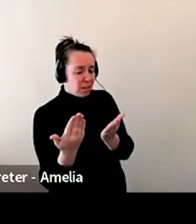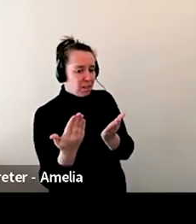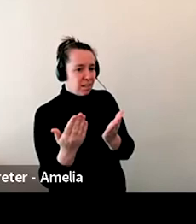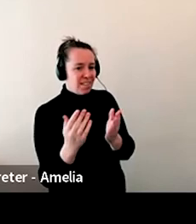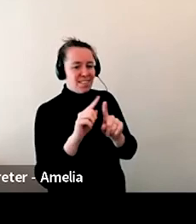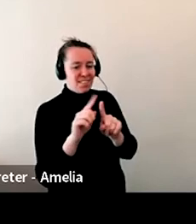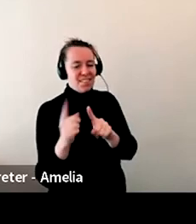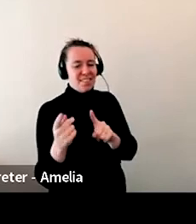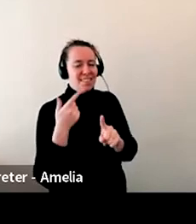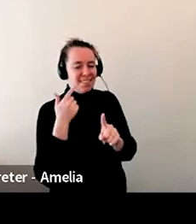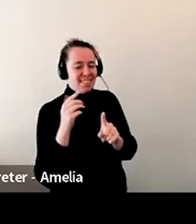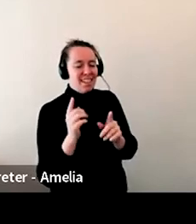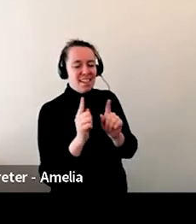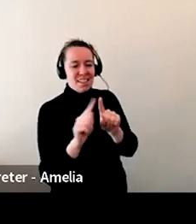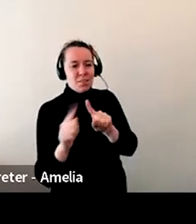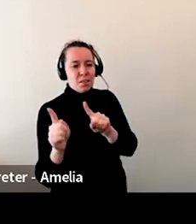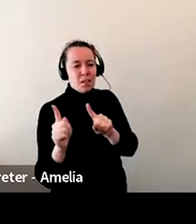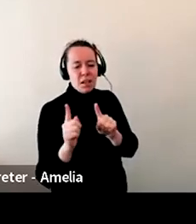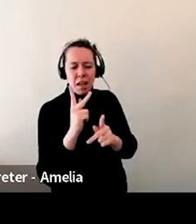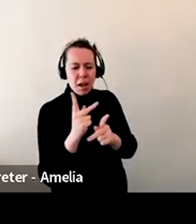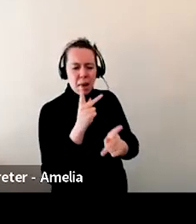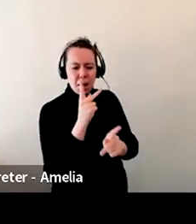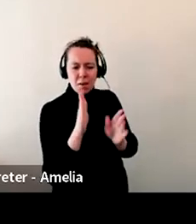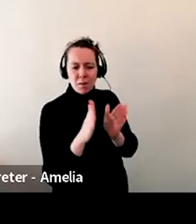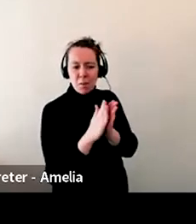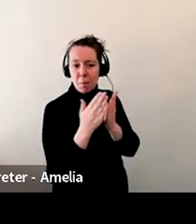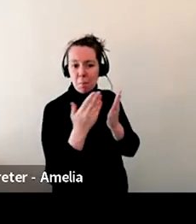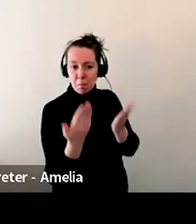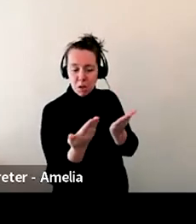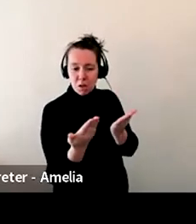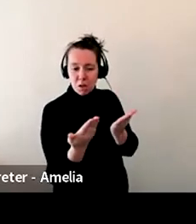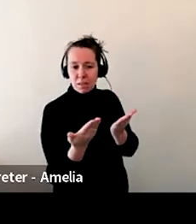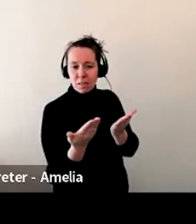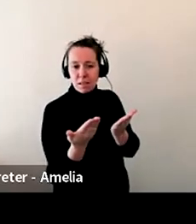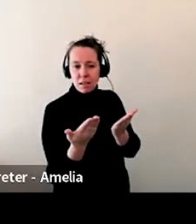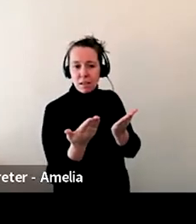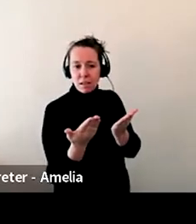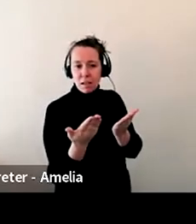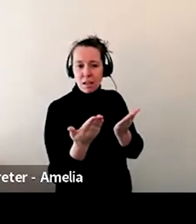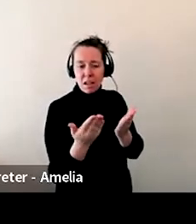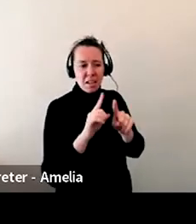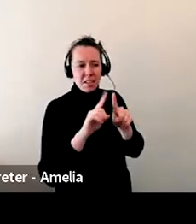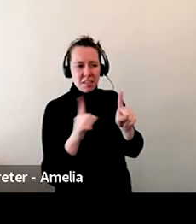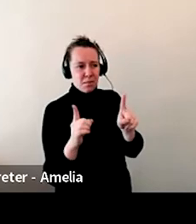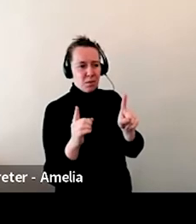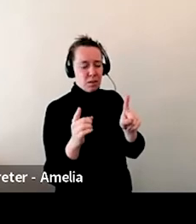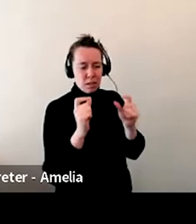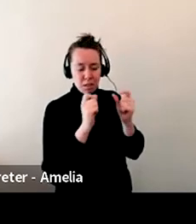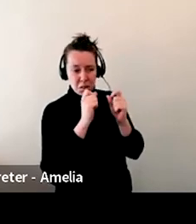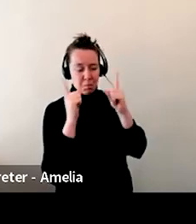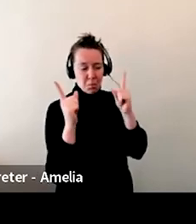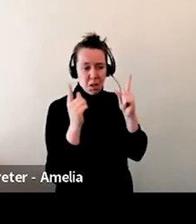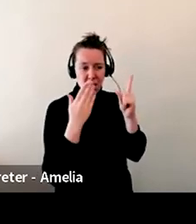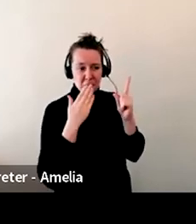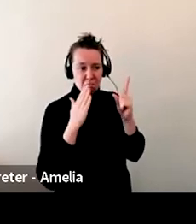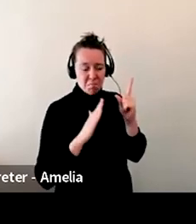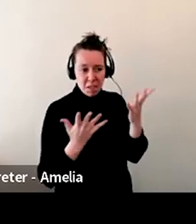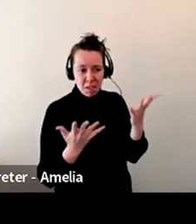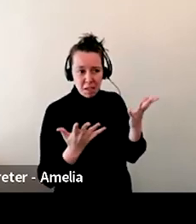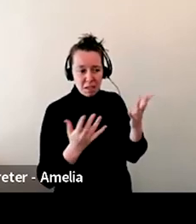types of books that you stock changed since you started? Have there been any disappointments? It's a bunch of questions.